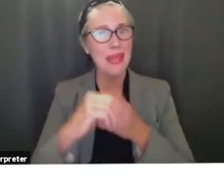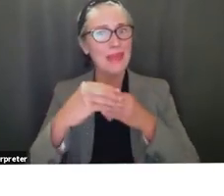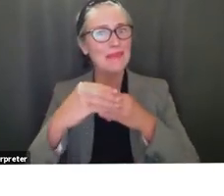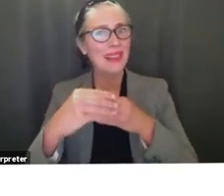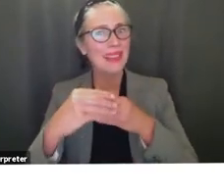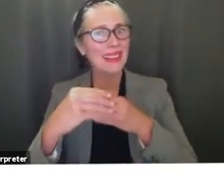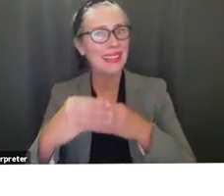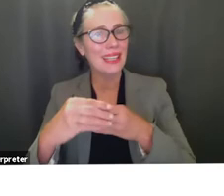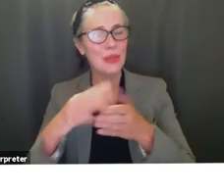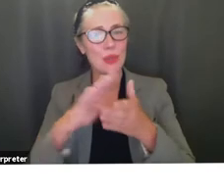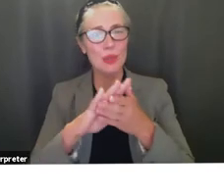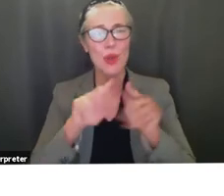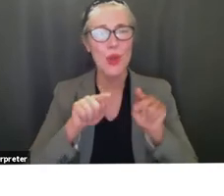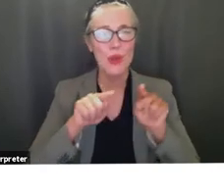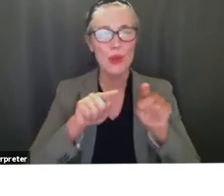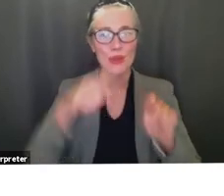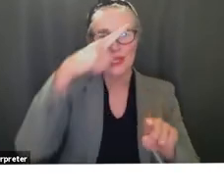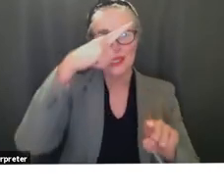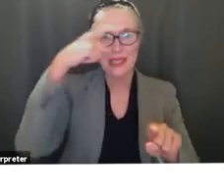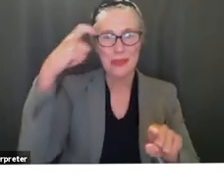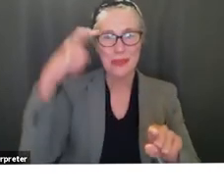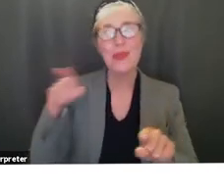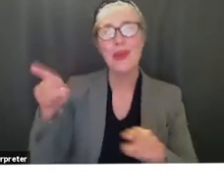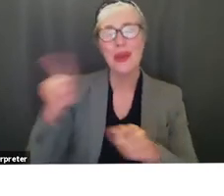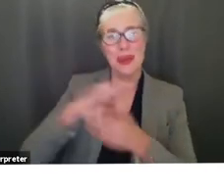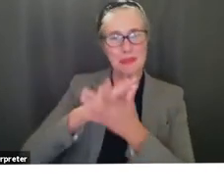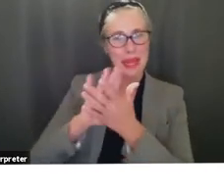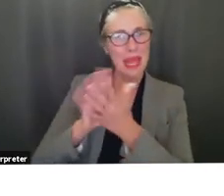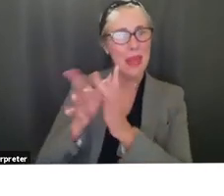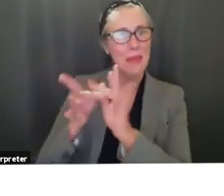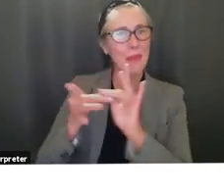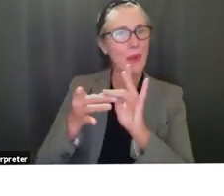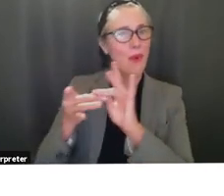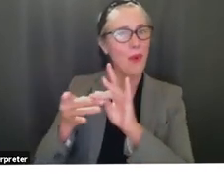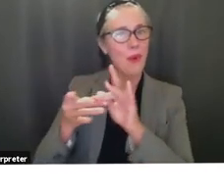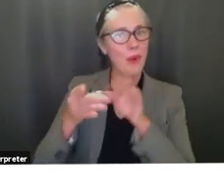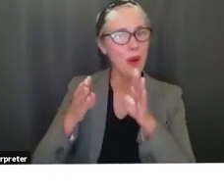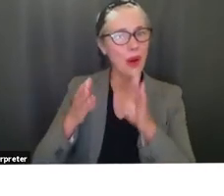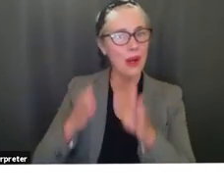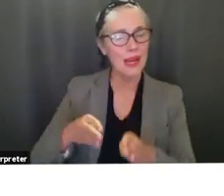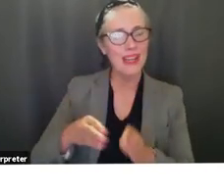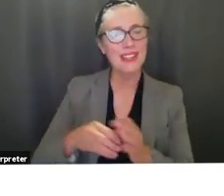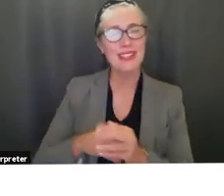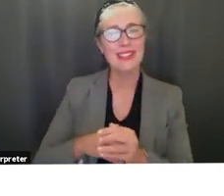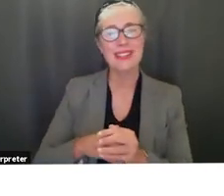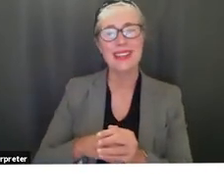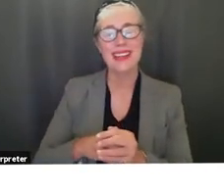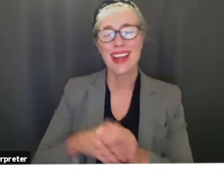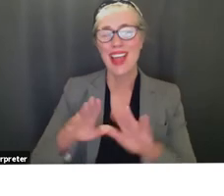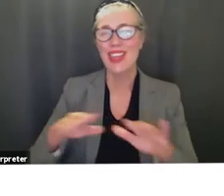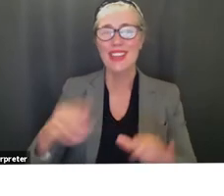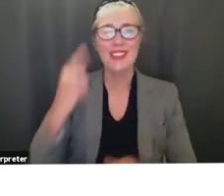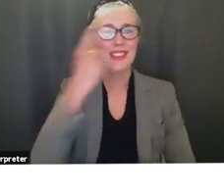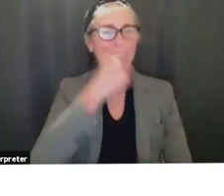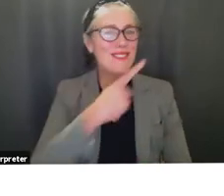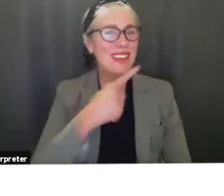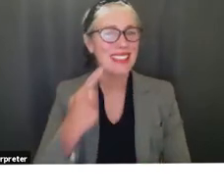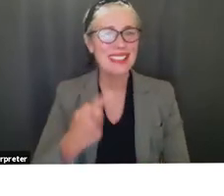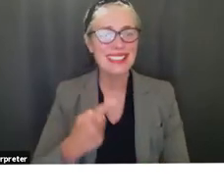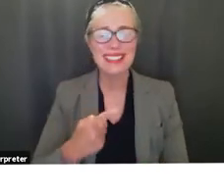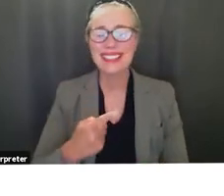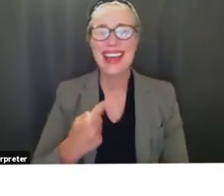schools as summer school coordinators and uh the joy in the children's faces says it all